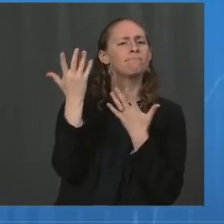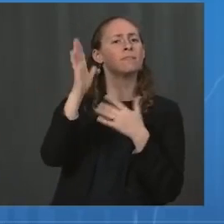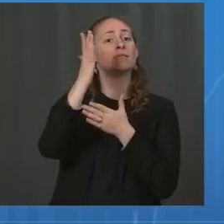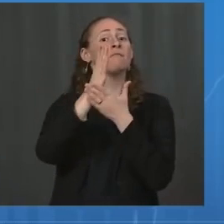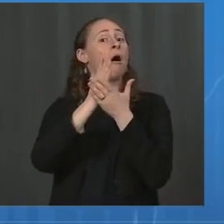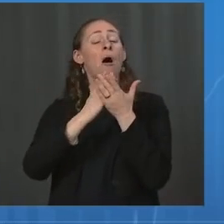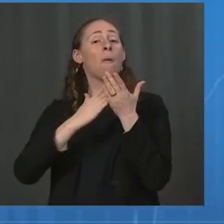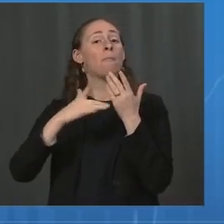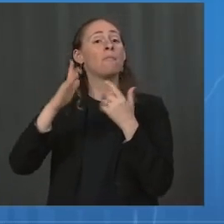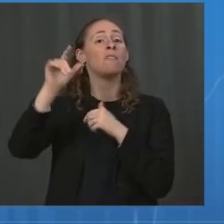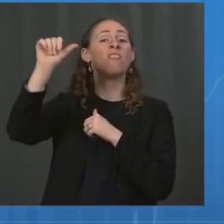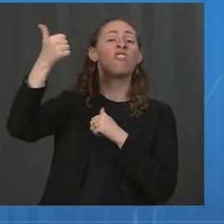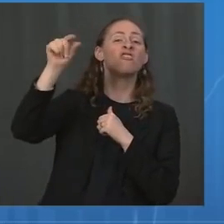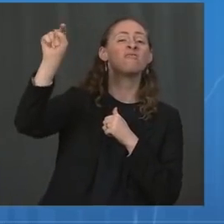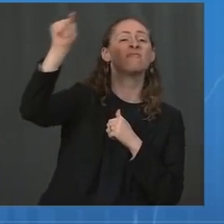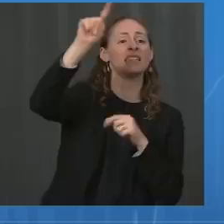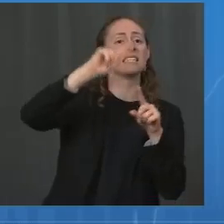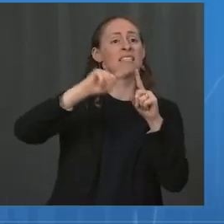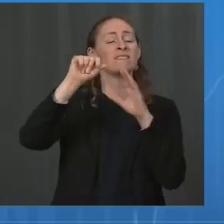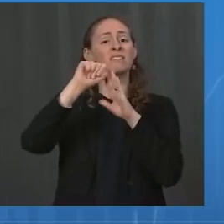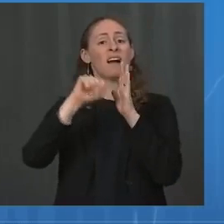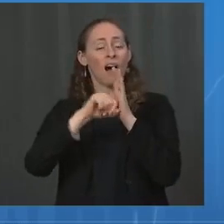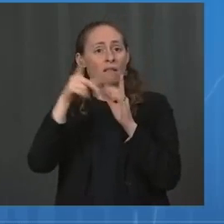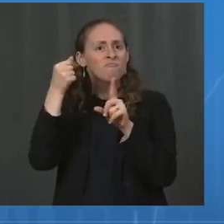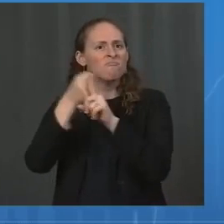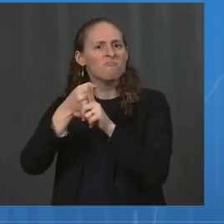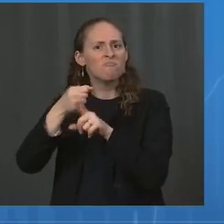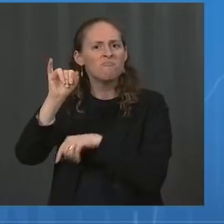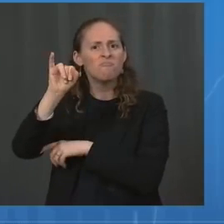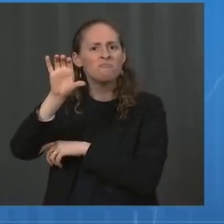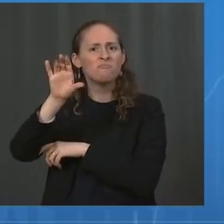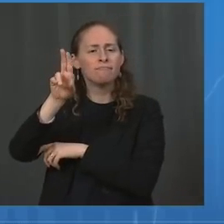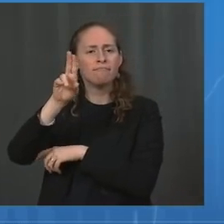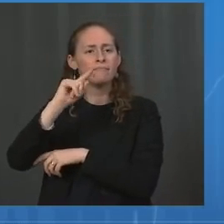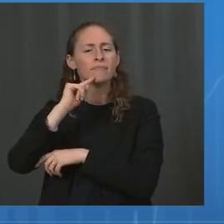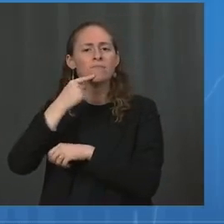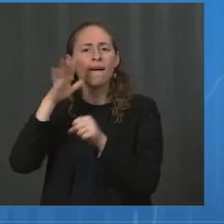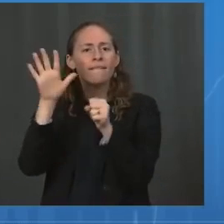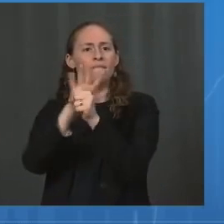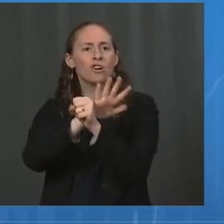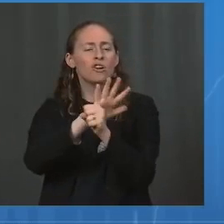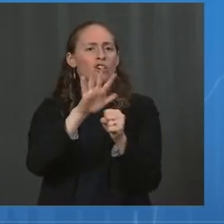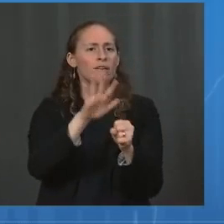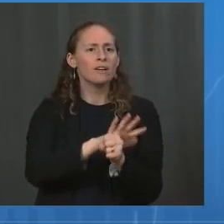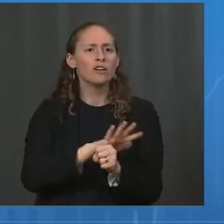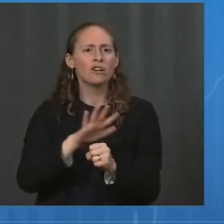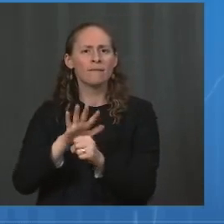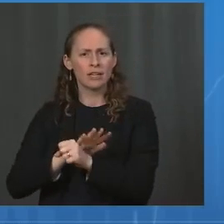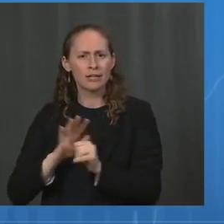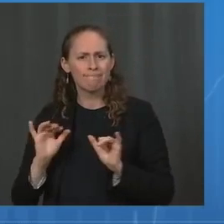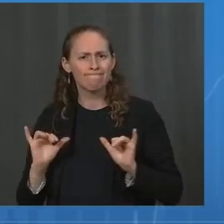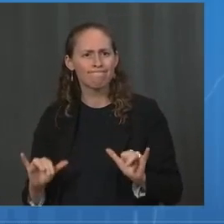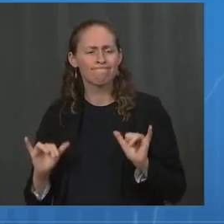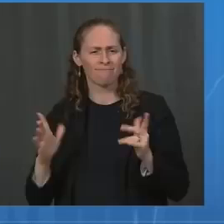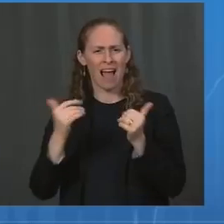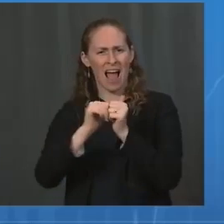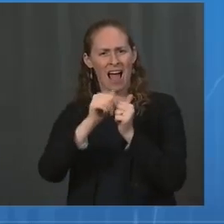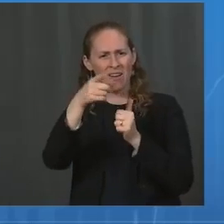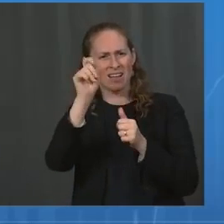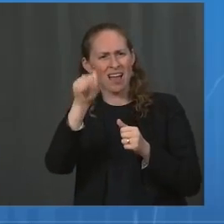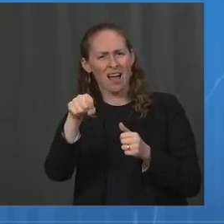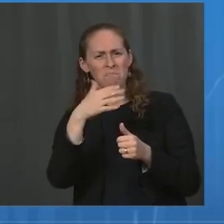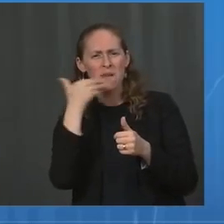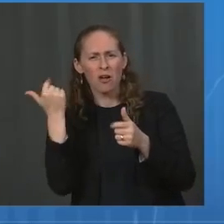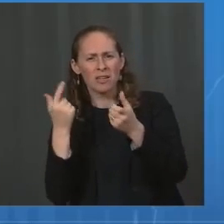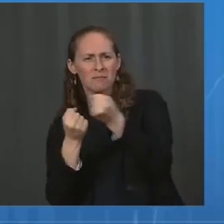ICU bed shortages because of COVID. Is there any sort of resources being shared to try to figure out what's going on there and